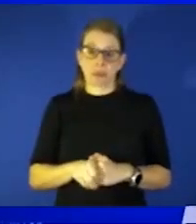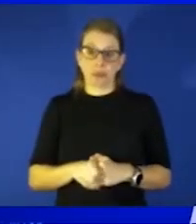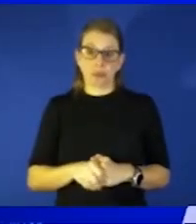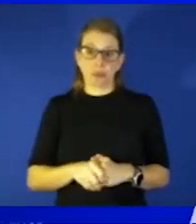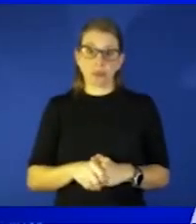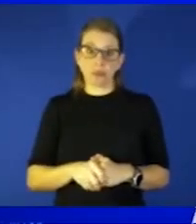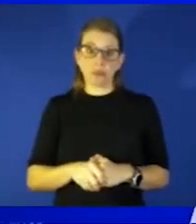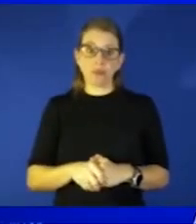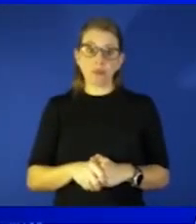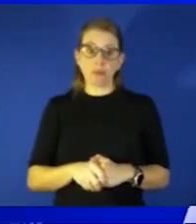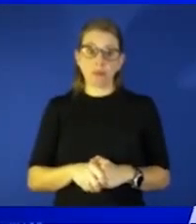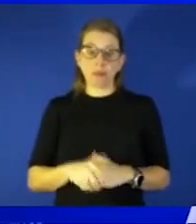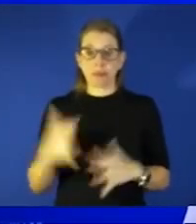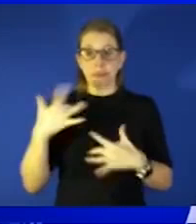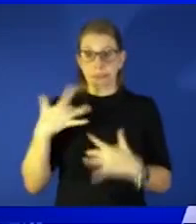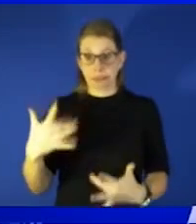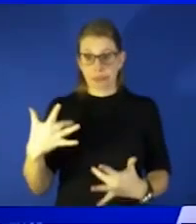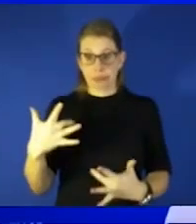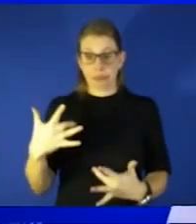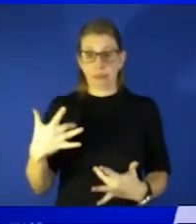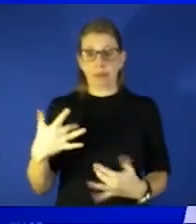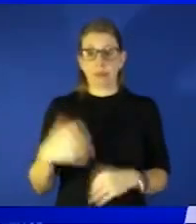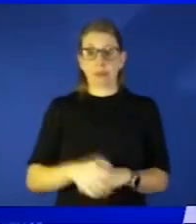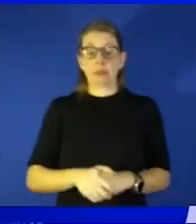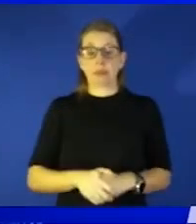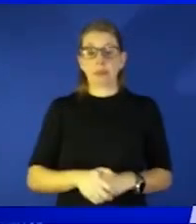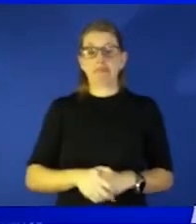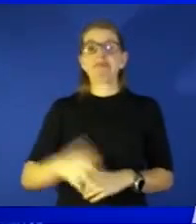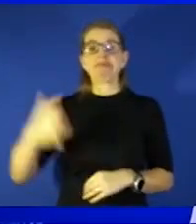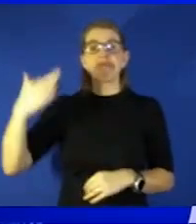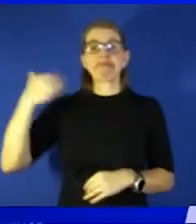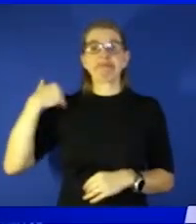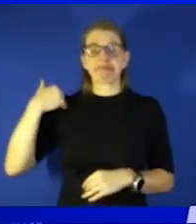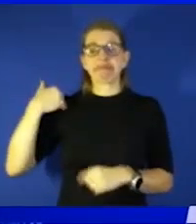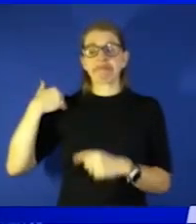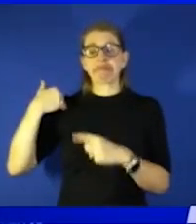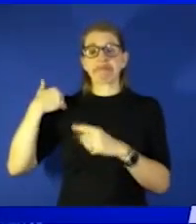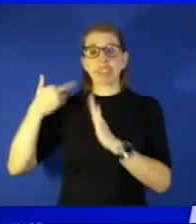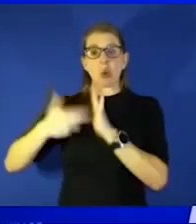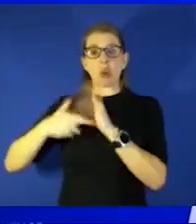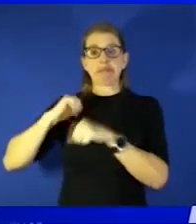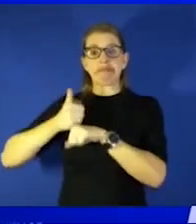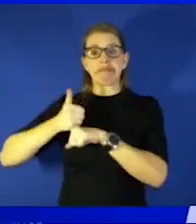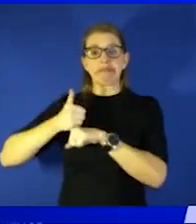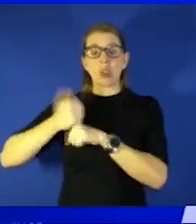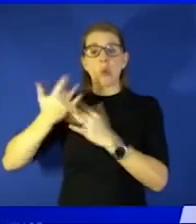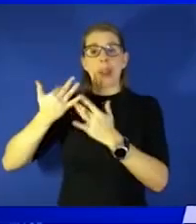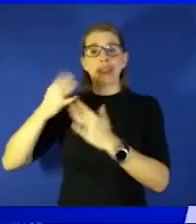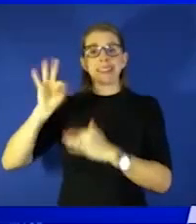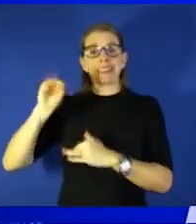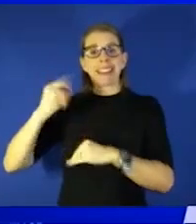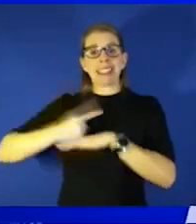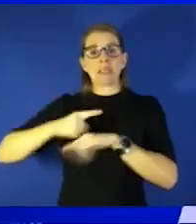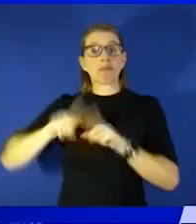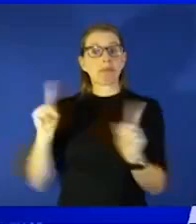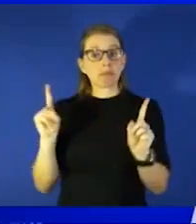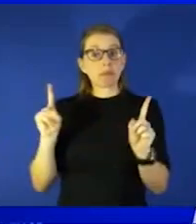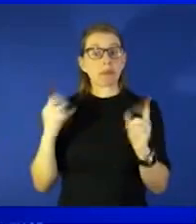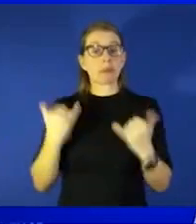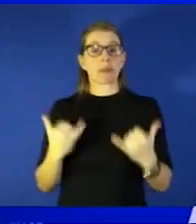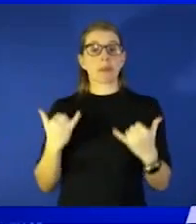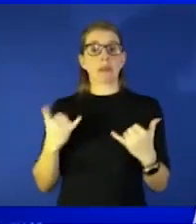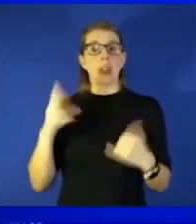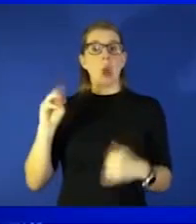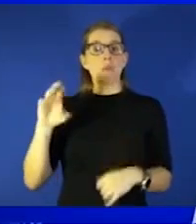the typical the historical had been to wait 90 days um however you know now with omicron